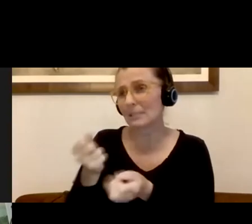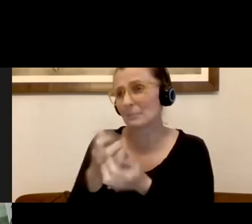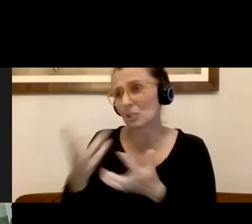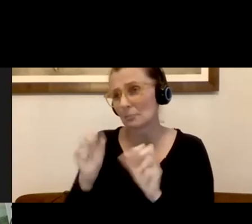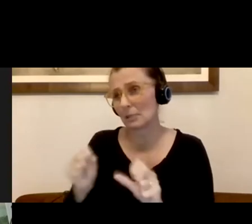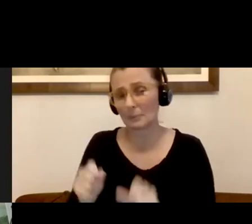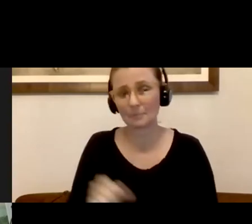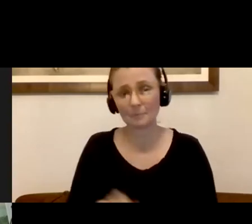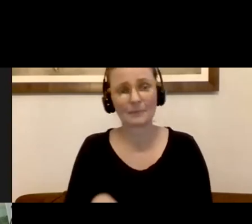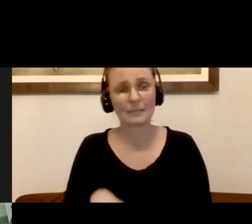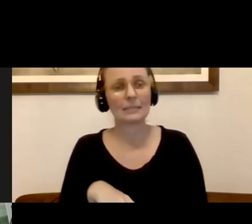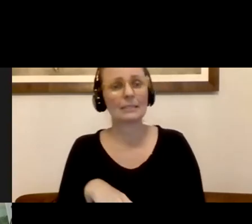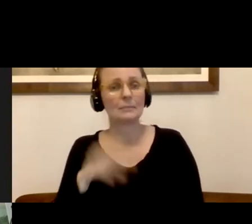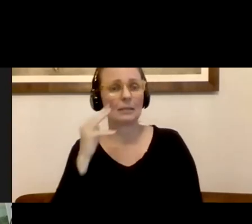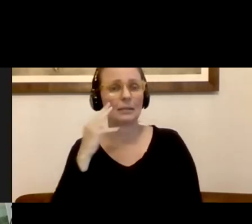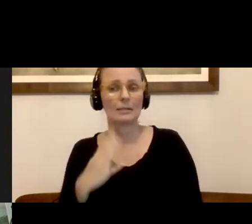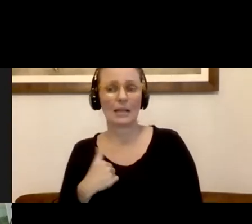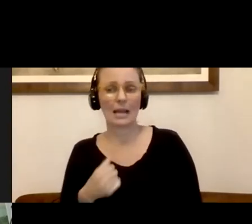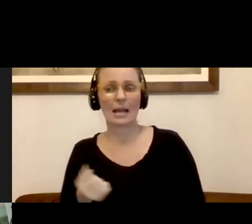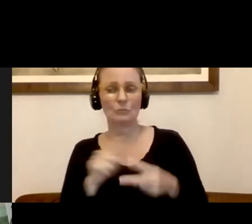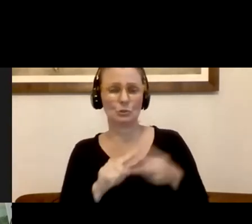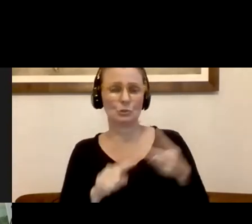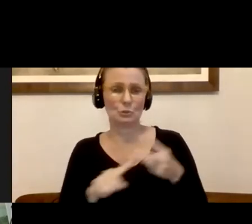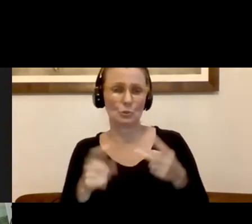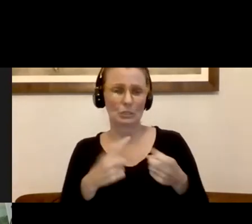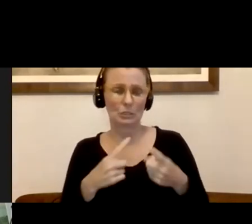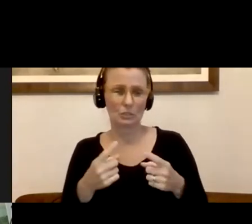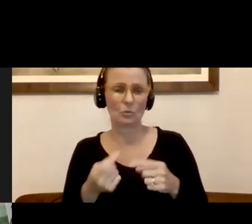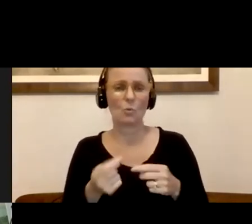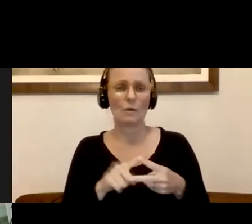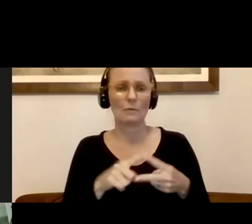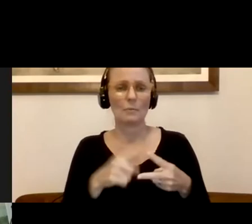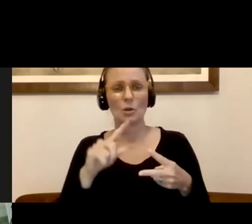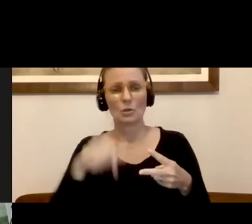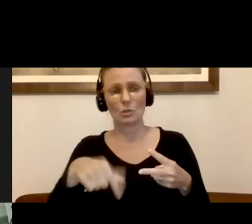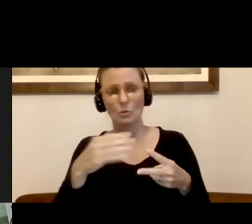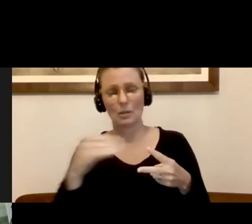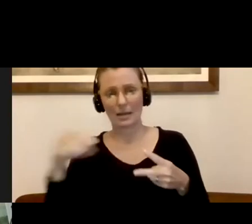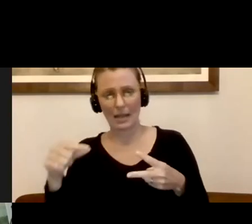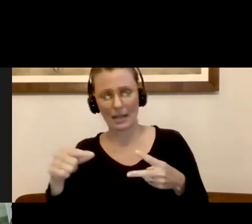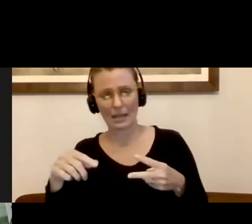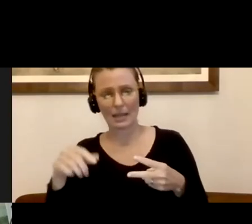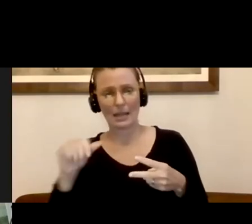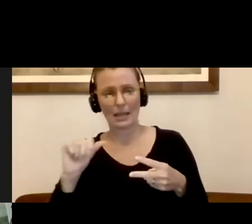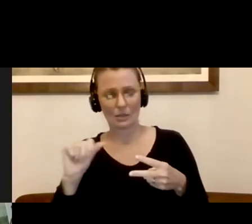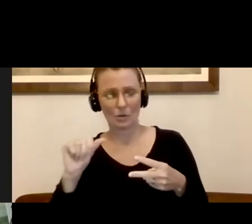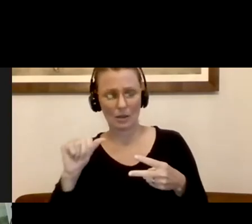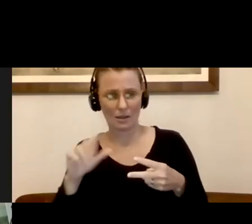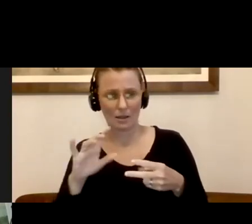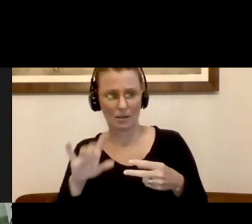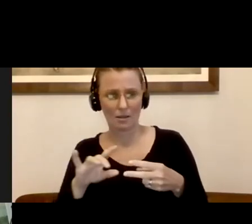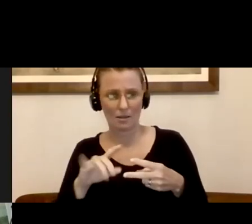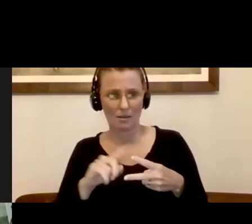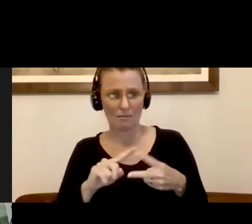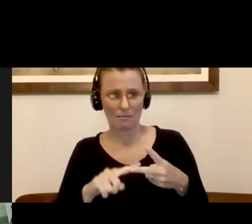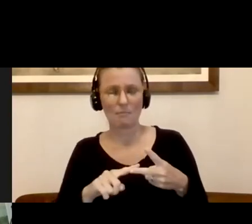Thanks Cindy. And thanks Pauline. We have two questions, one from the Q and A and one from those submitted in advance around testing, uh,